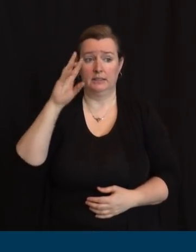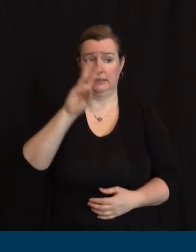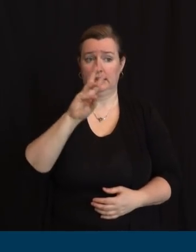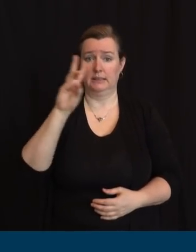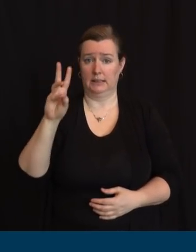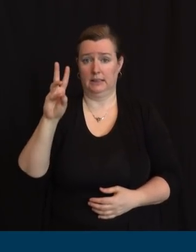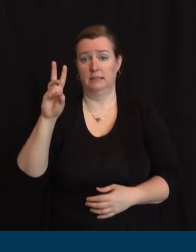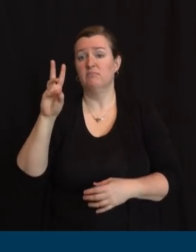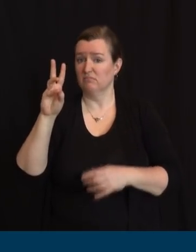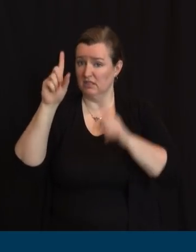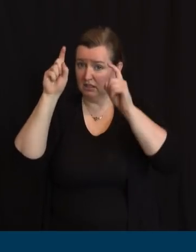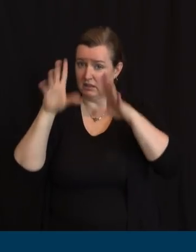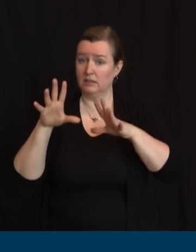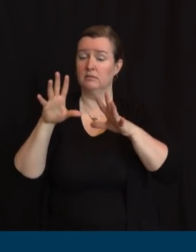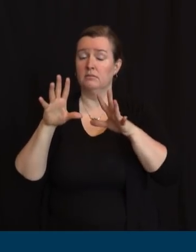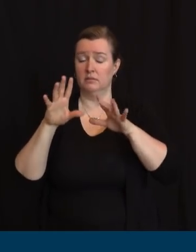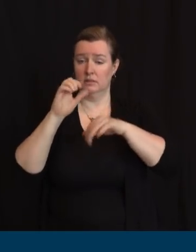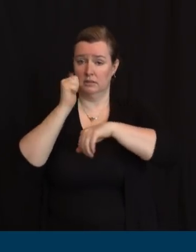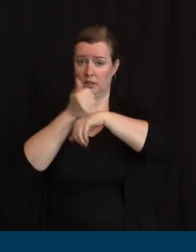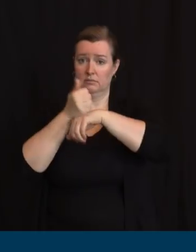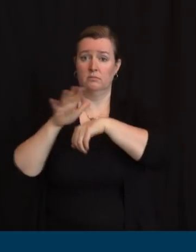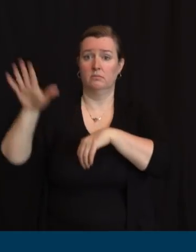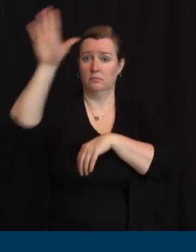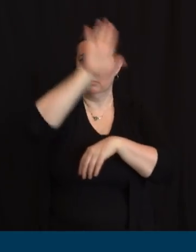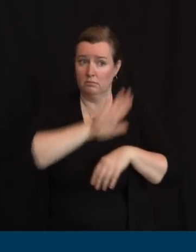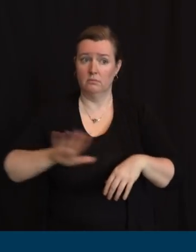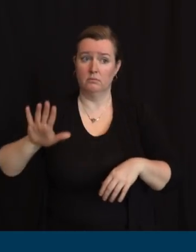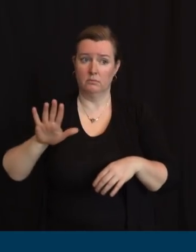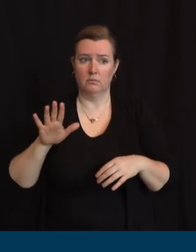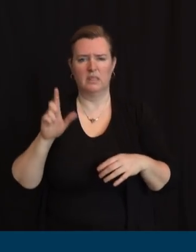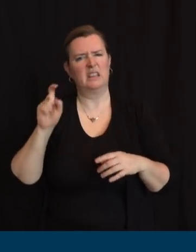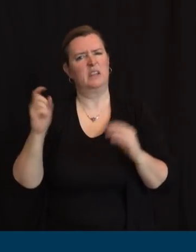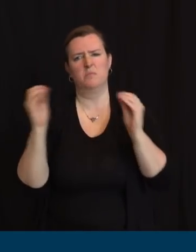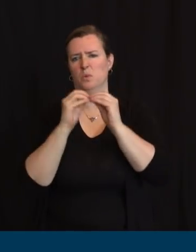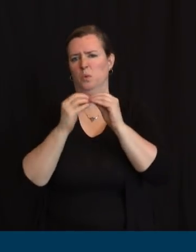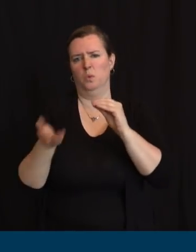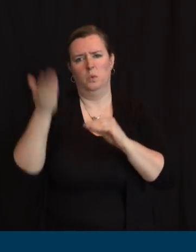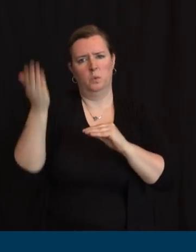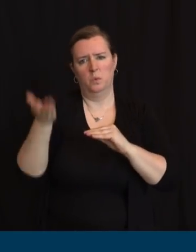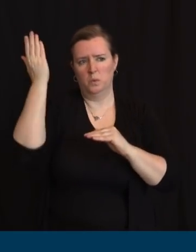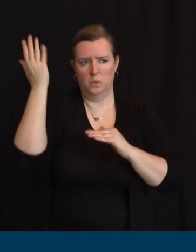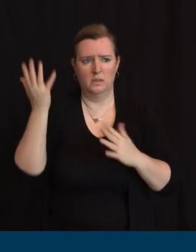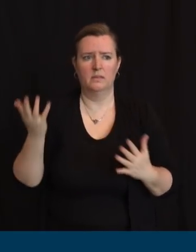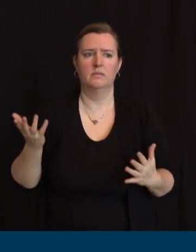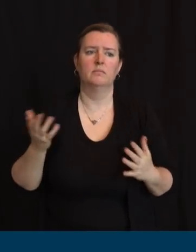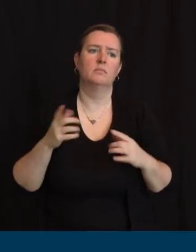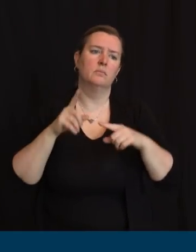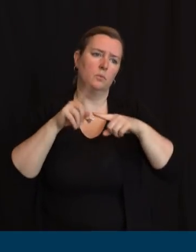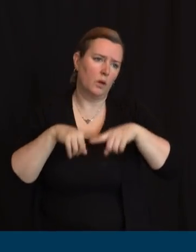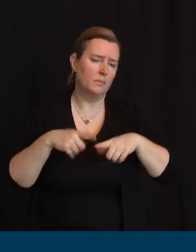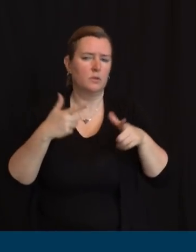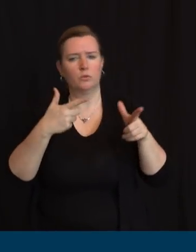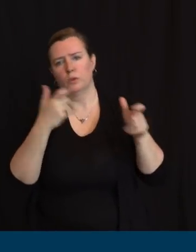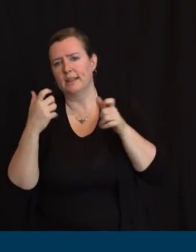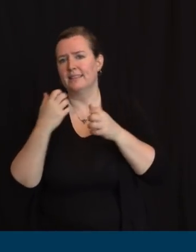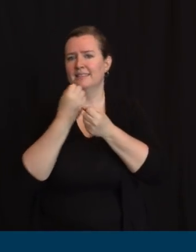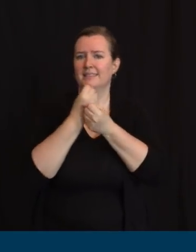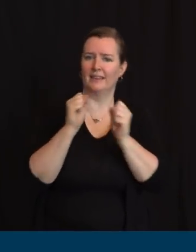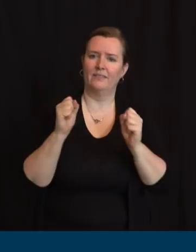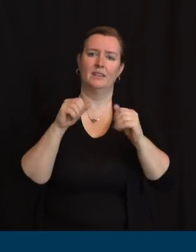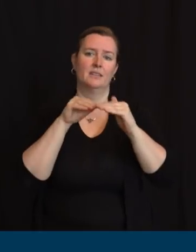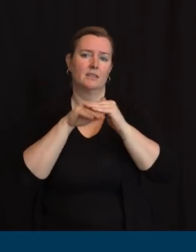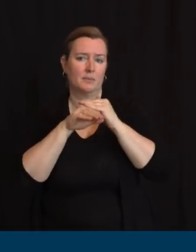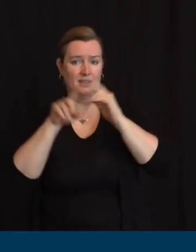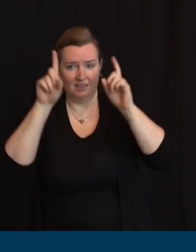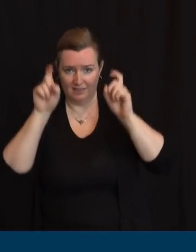We need reliable, safe, quick access to testing for everyone, and we need it everywhere, particularly